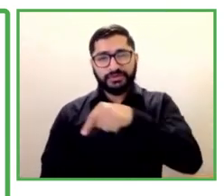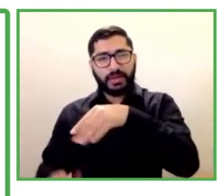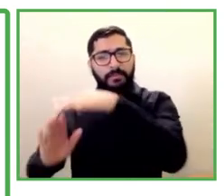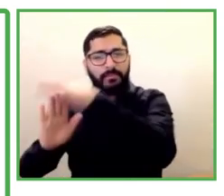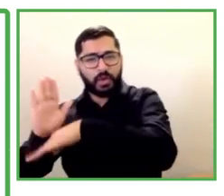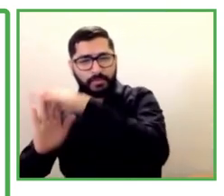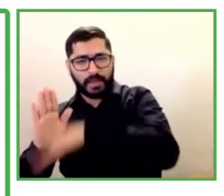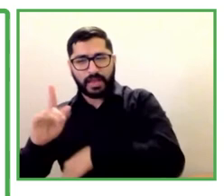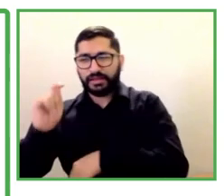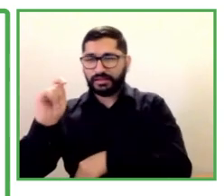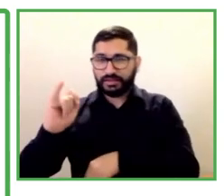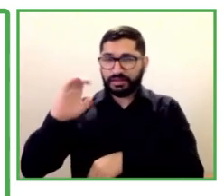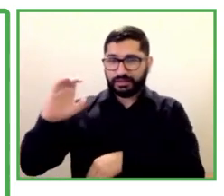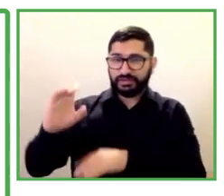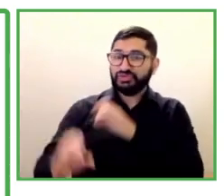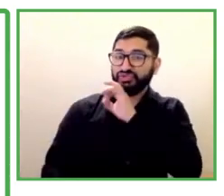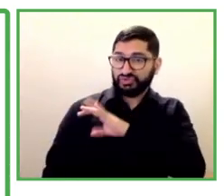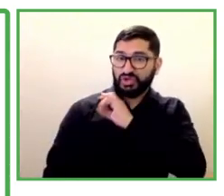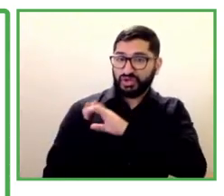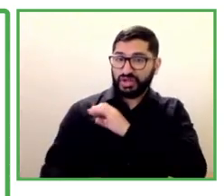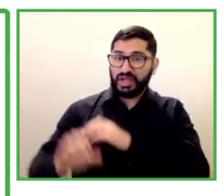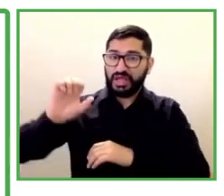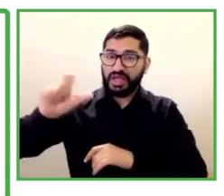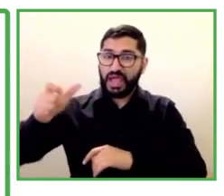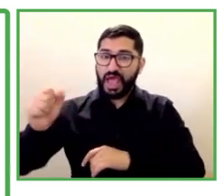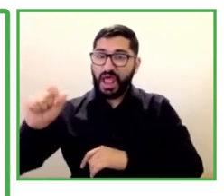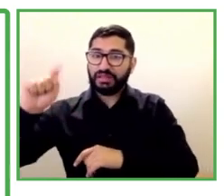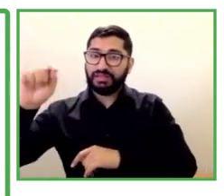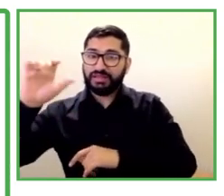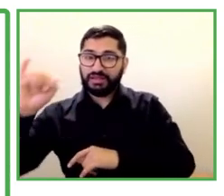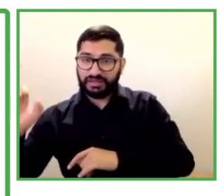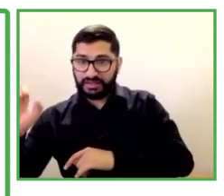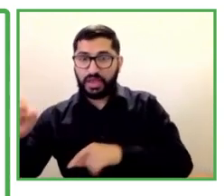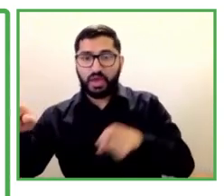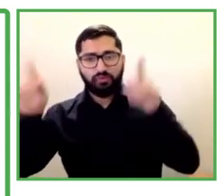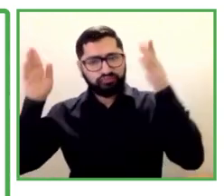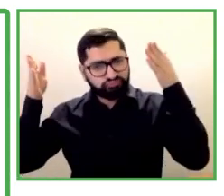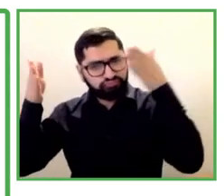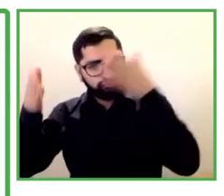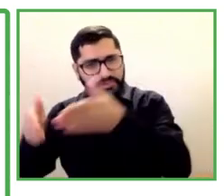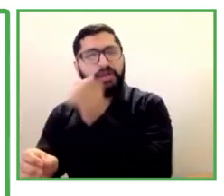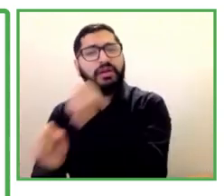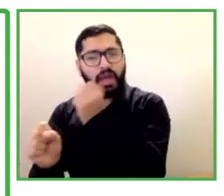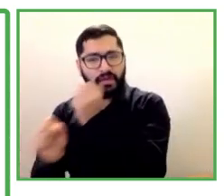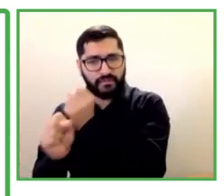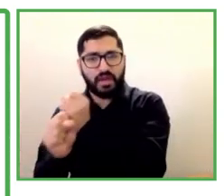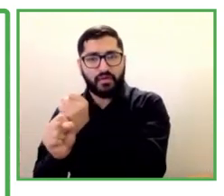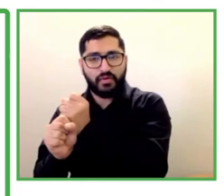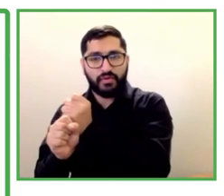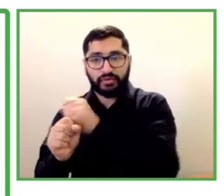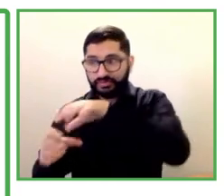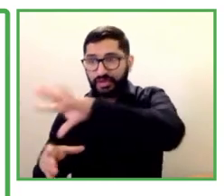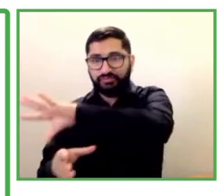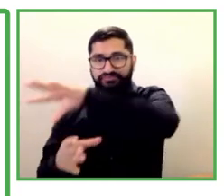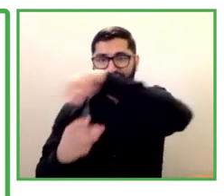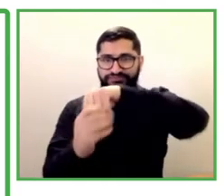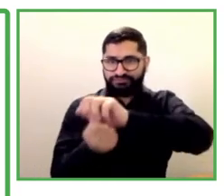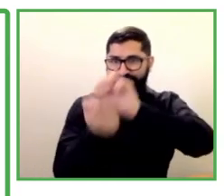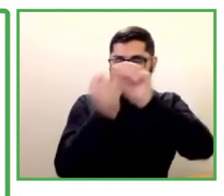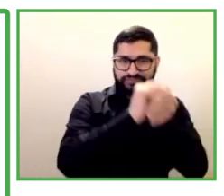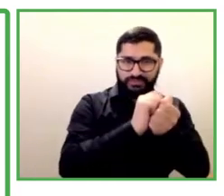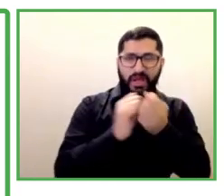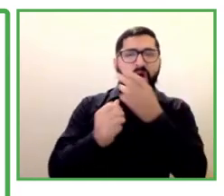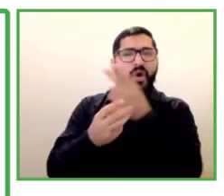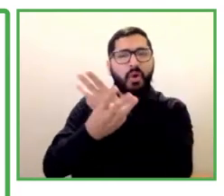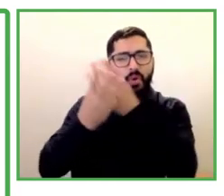will translate and adapt this whole recruitment platform for Chile. And